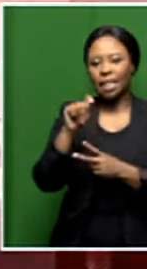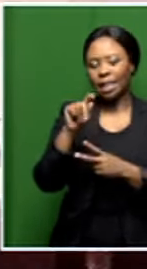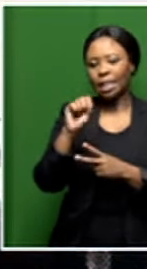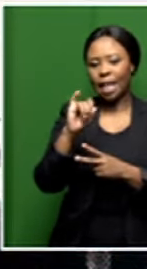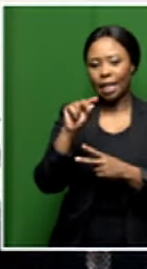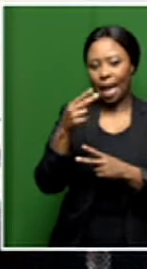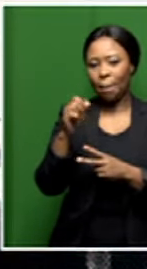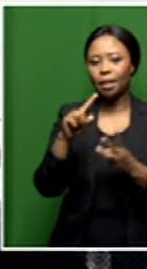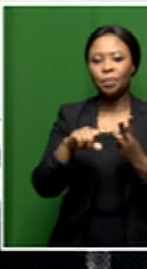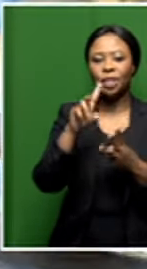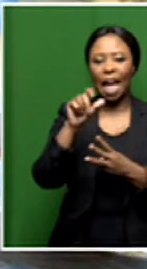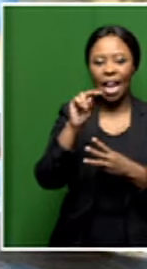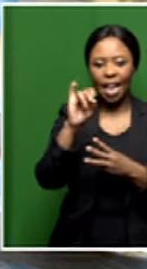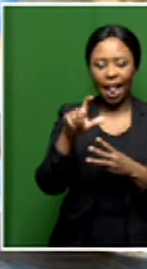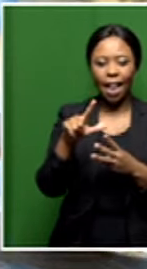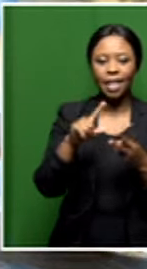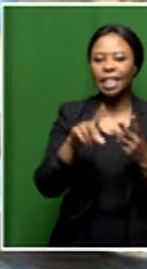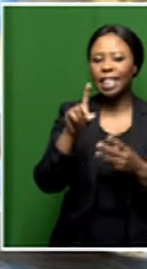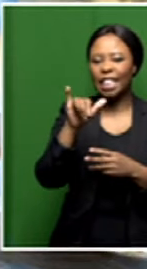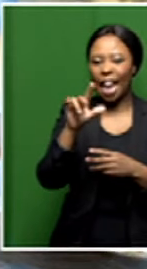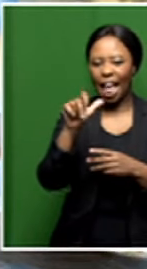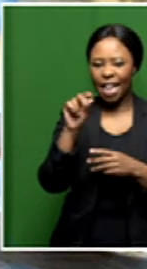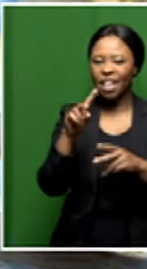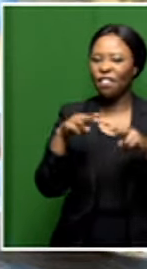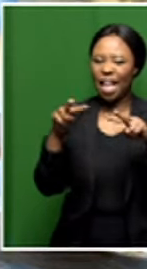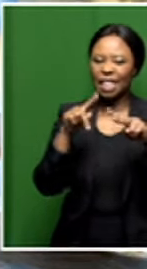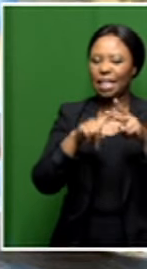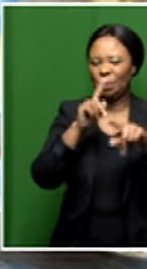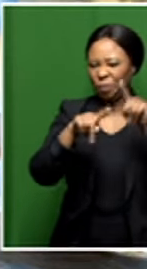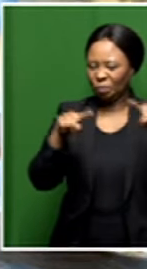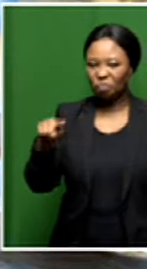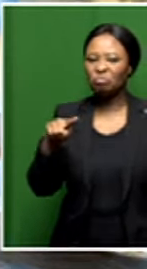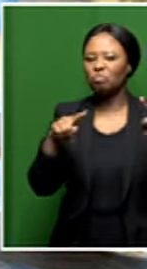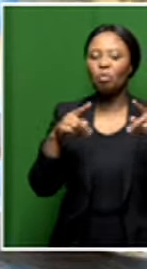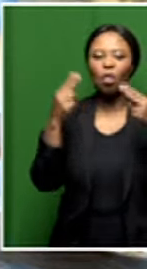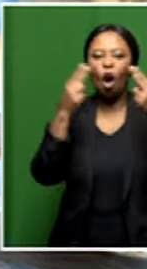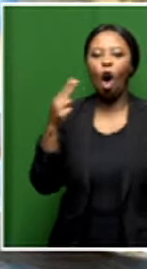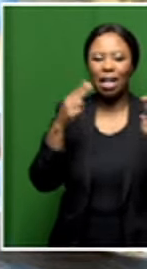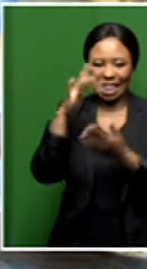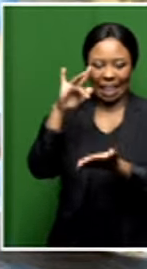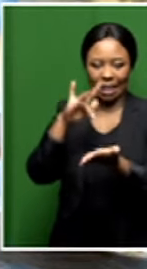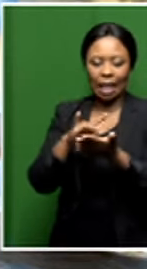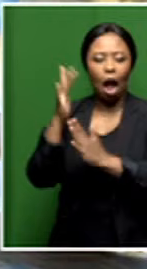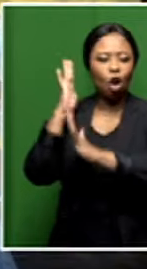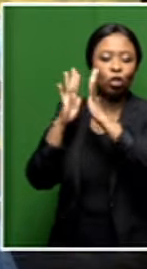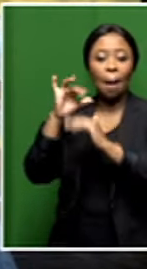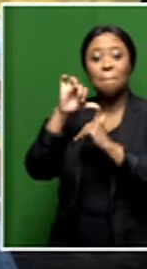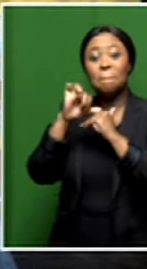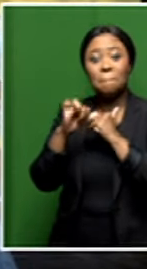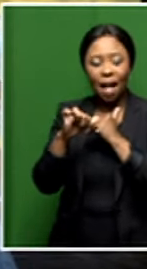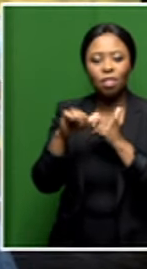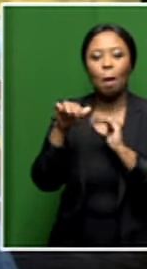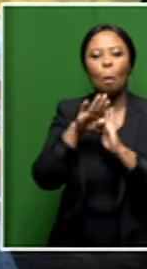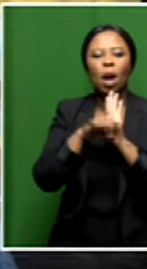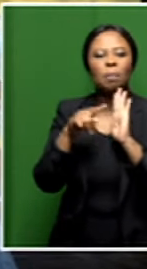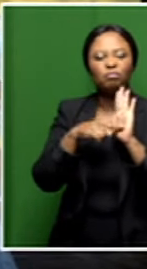I And Dylan Valli are some of the creators that have headlined the Chavit Arts Center's Heritage Month program. The program,